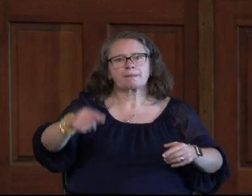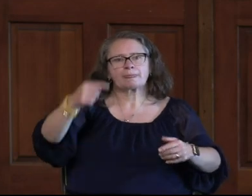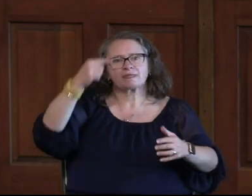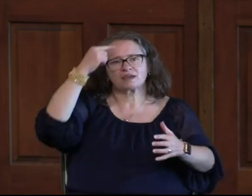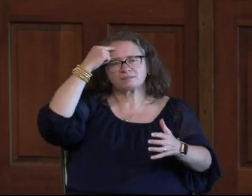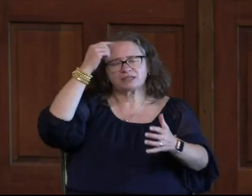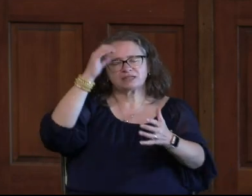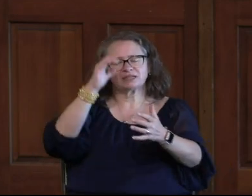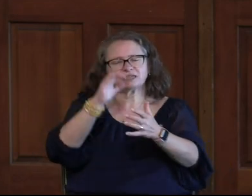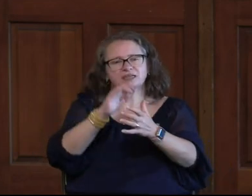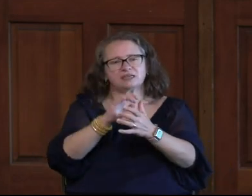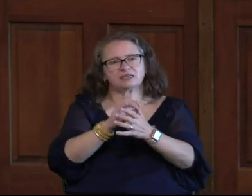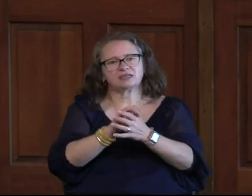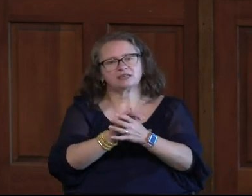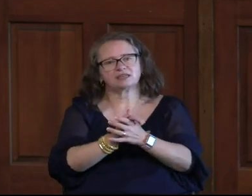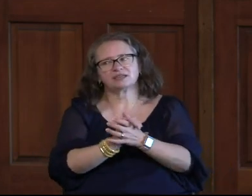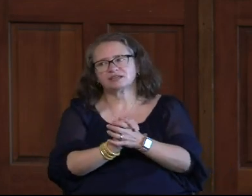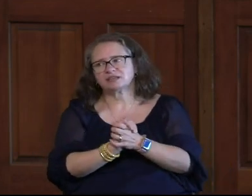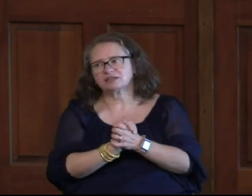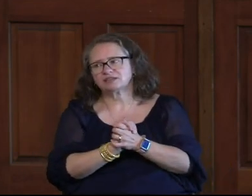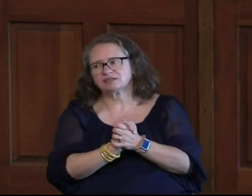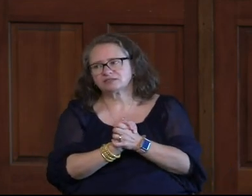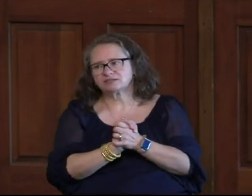I believe